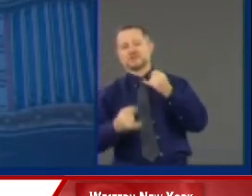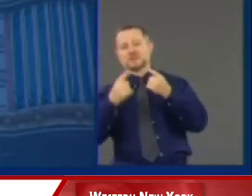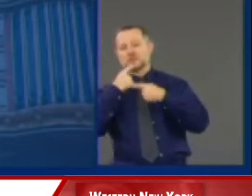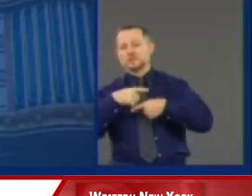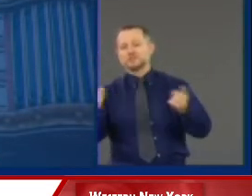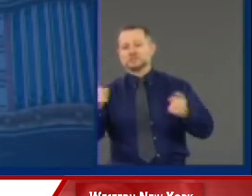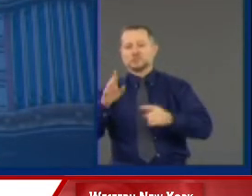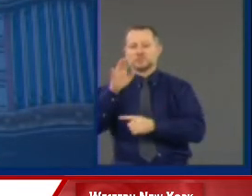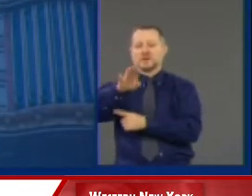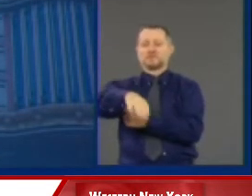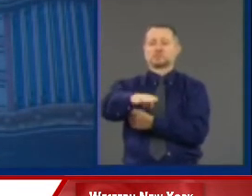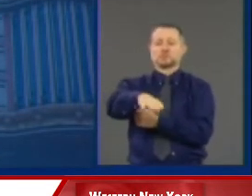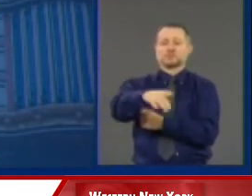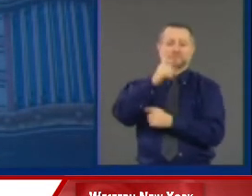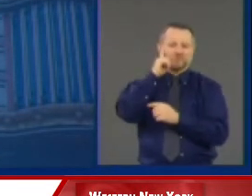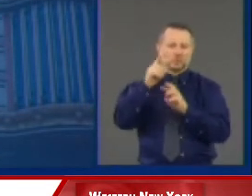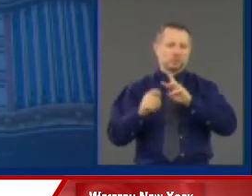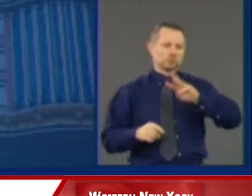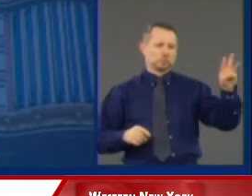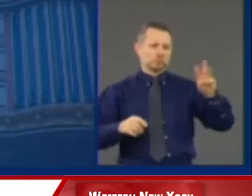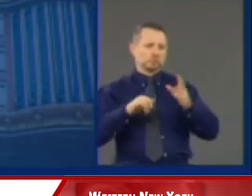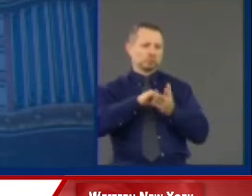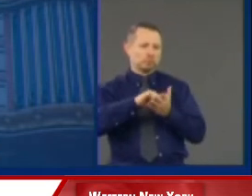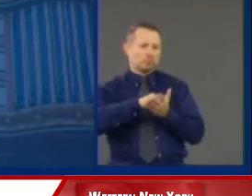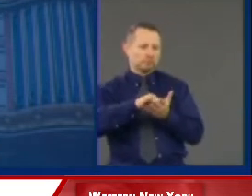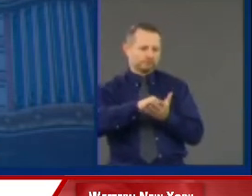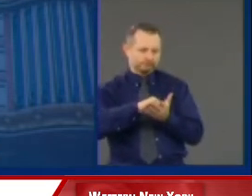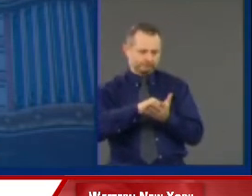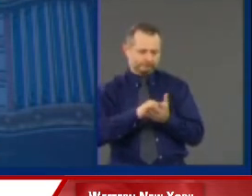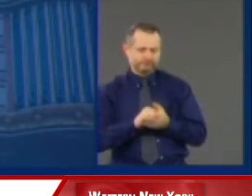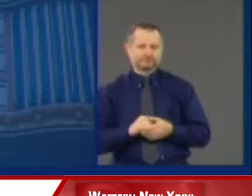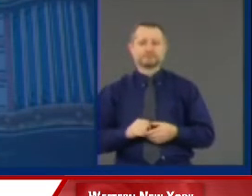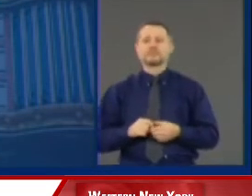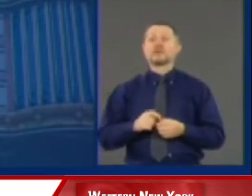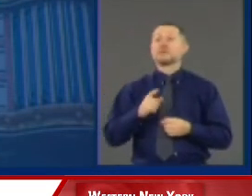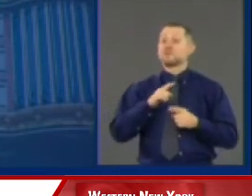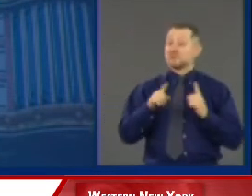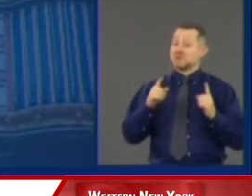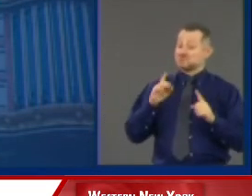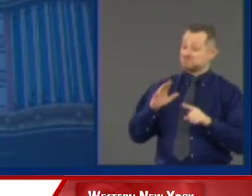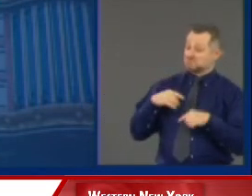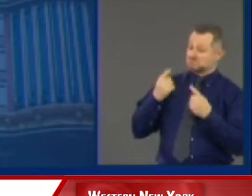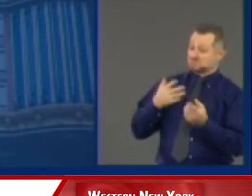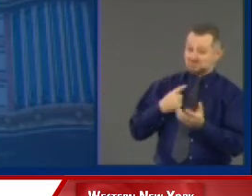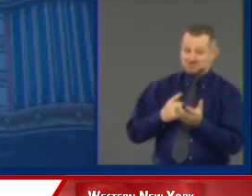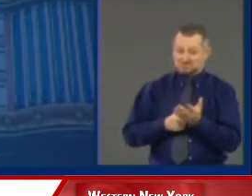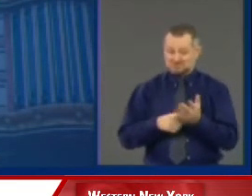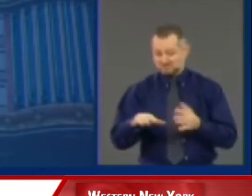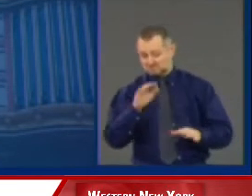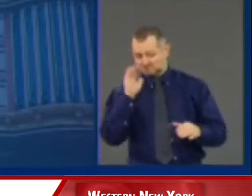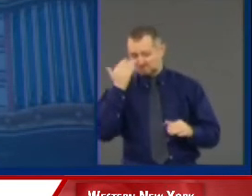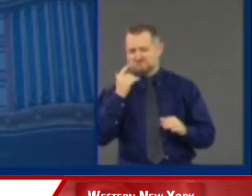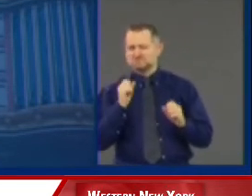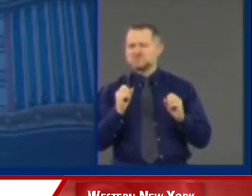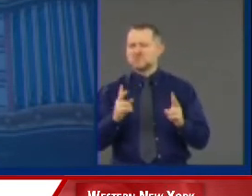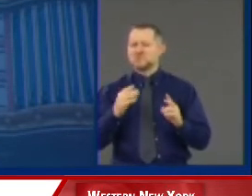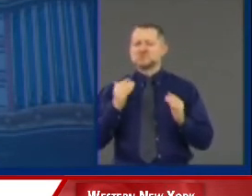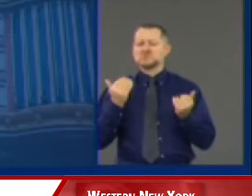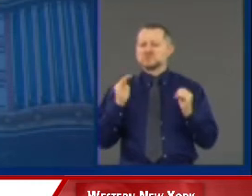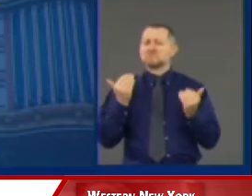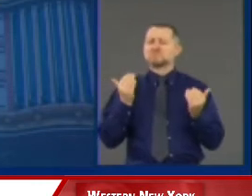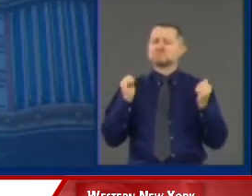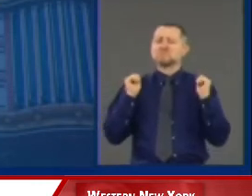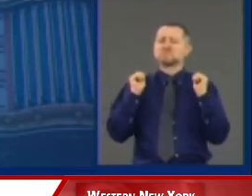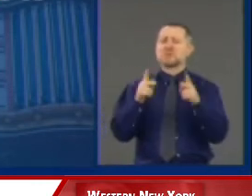afternoon for Western New York. But the conversations I've had with them are all good. And we expect Western New York to go to phase two